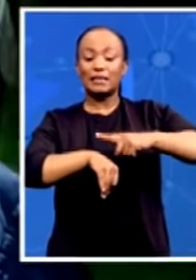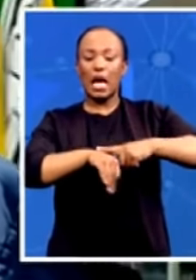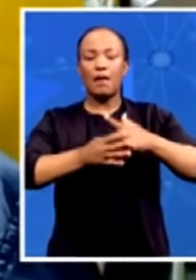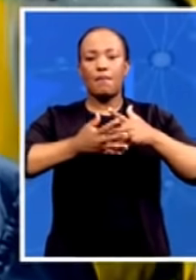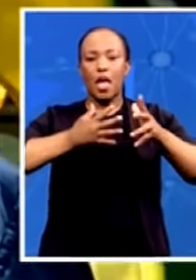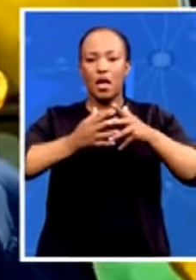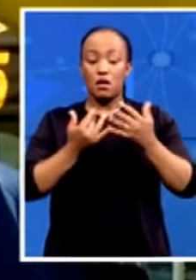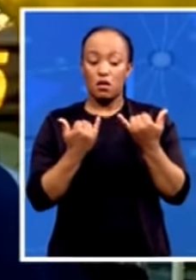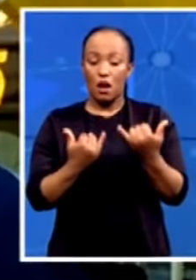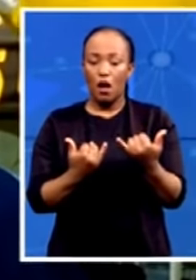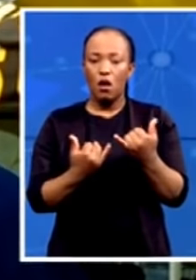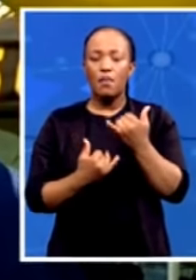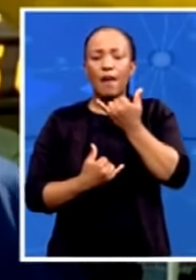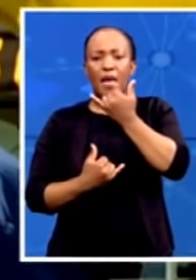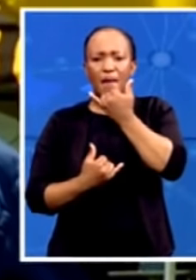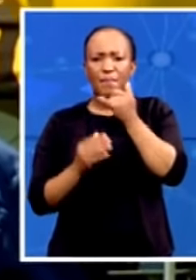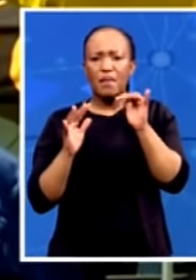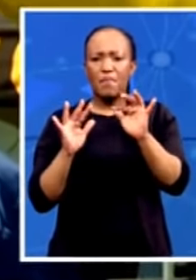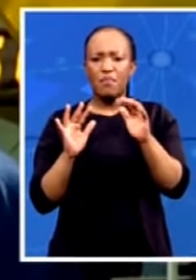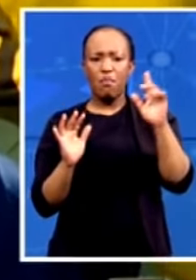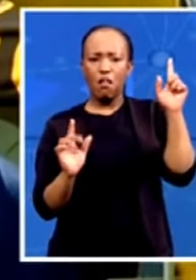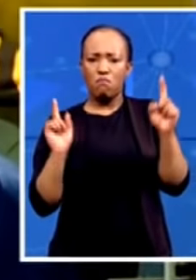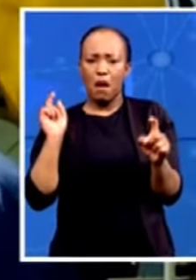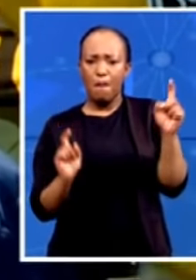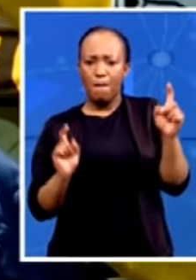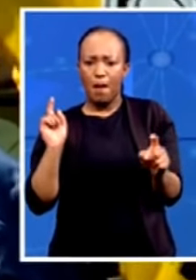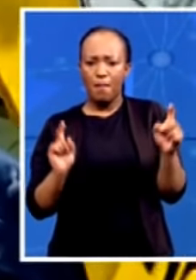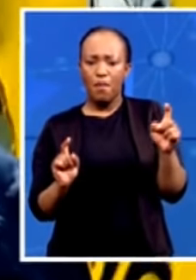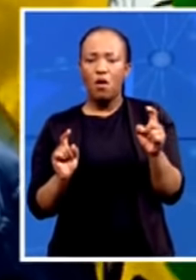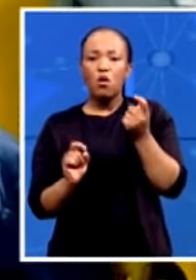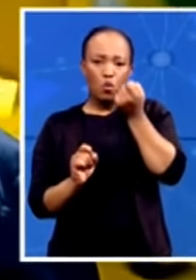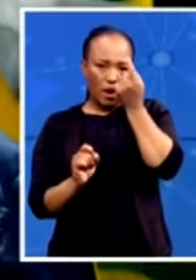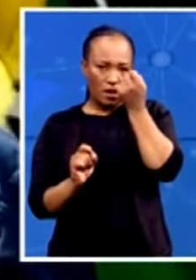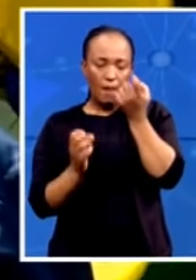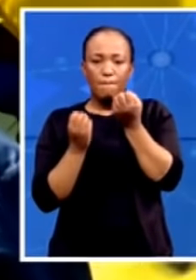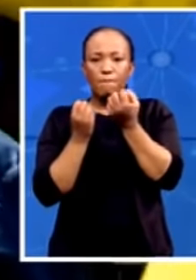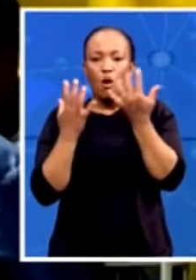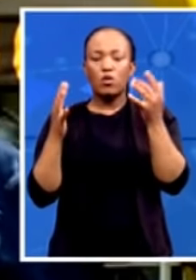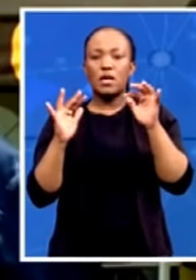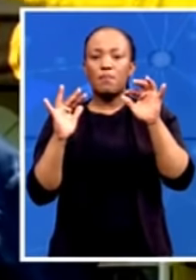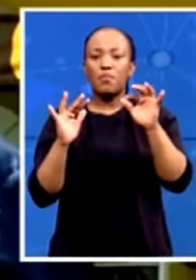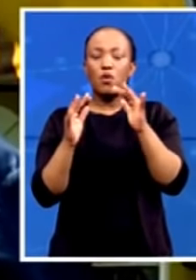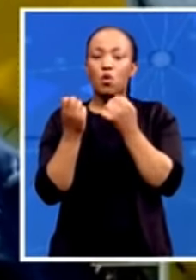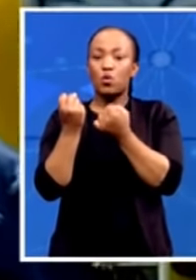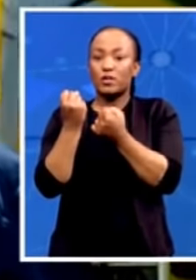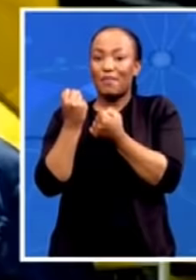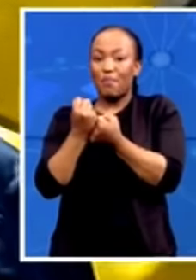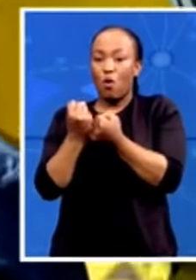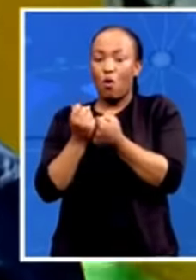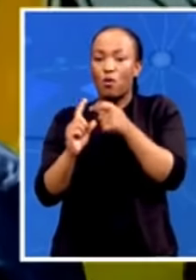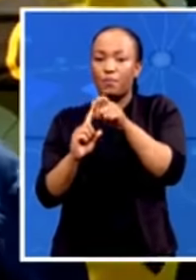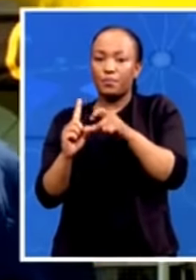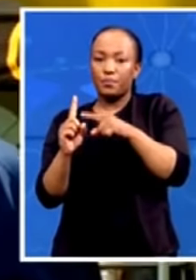far. You understand that the majority of people who support President Jacob Zuma are poor people who do not own any means of